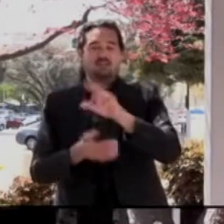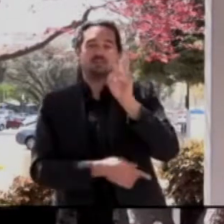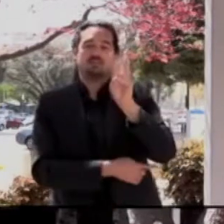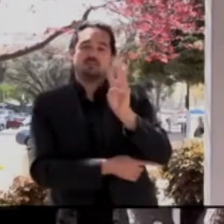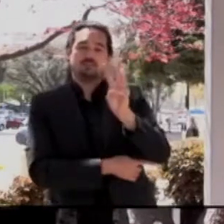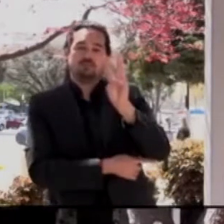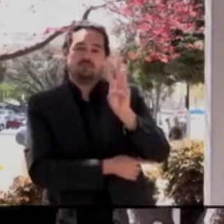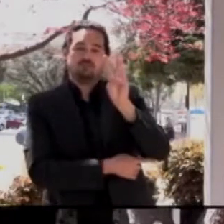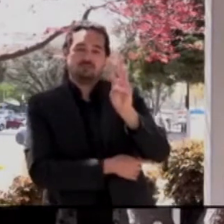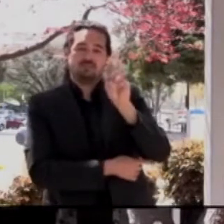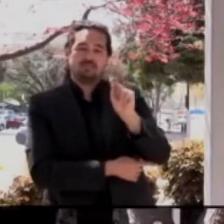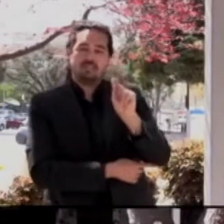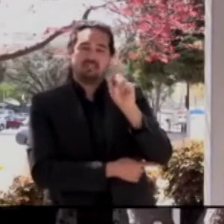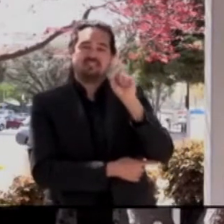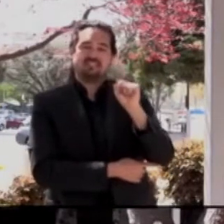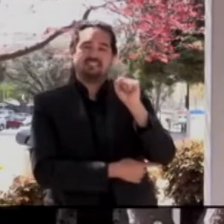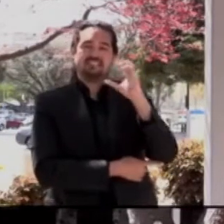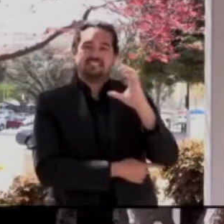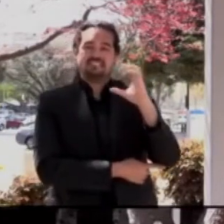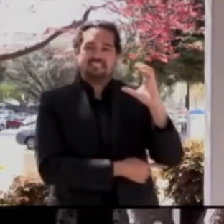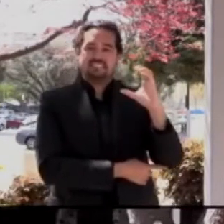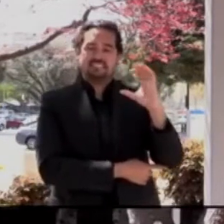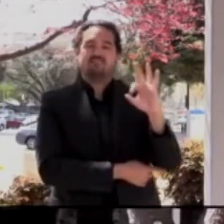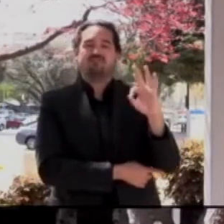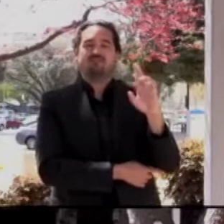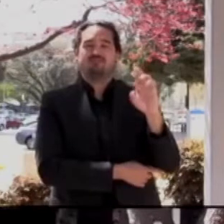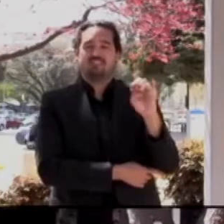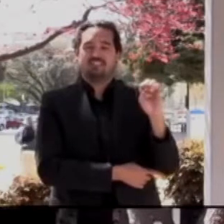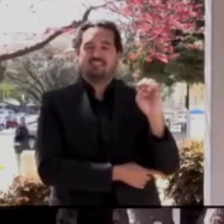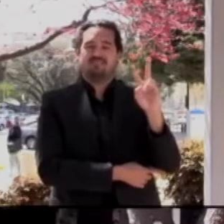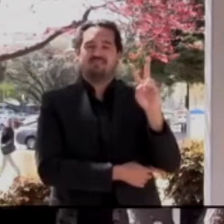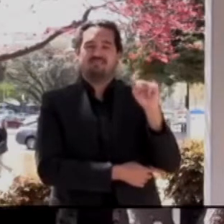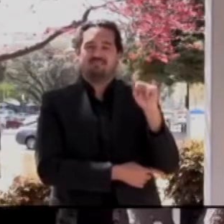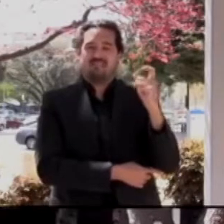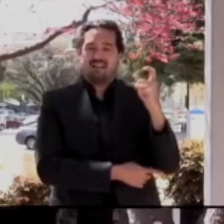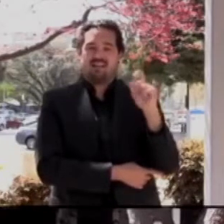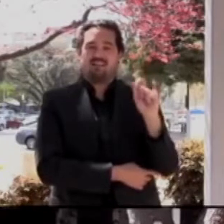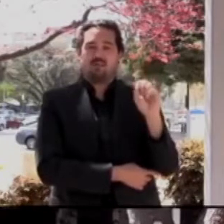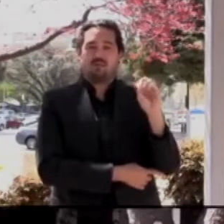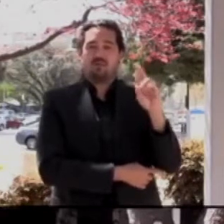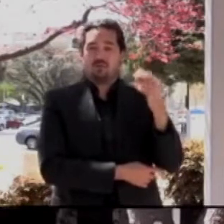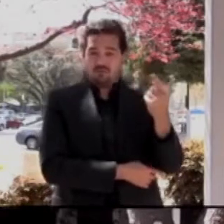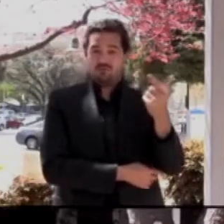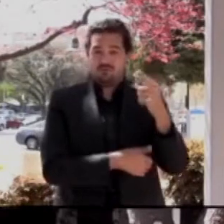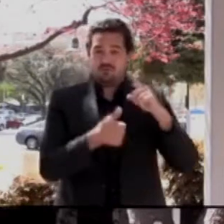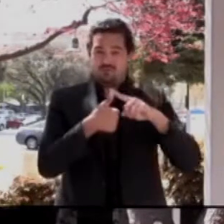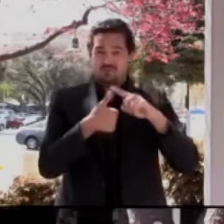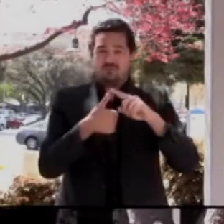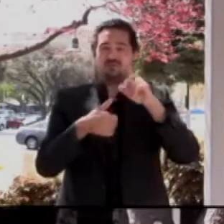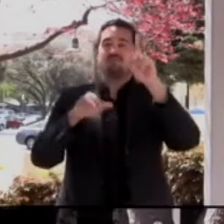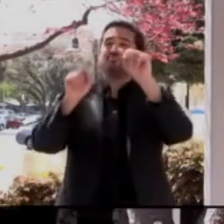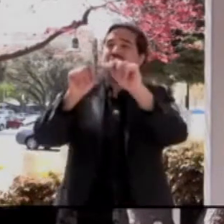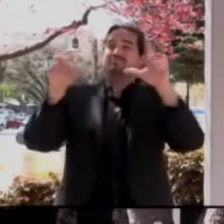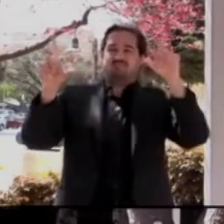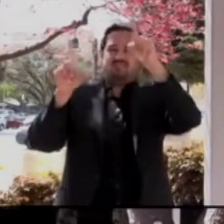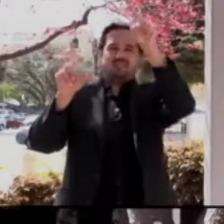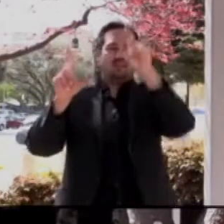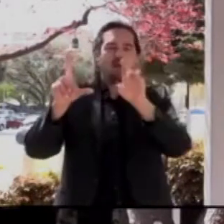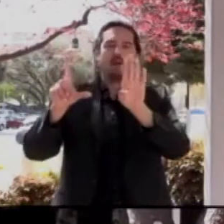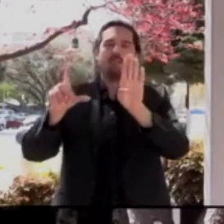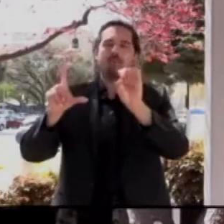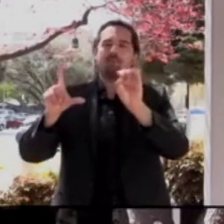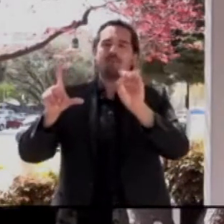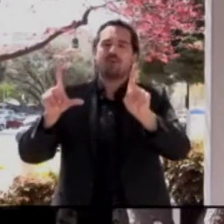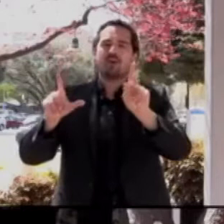-V-A-X dot O-R-G. Once on that website, click on the button to book an appointment and select Santa Clara Valley Medical